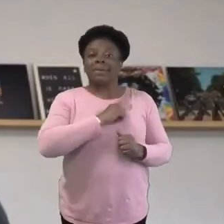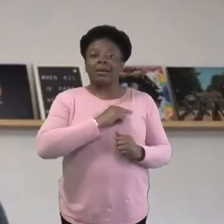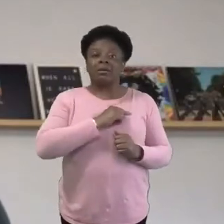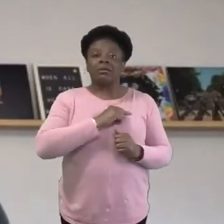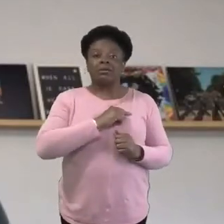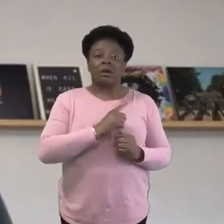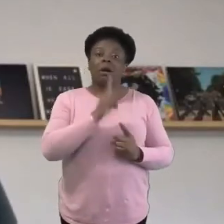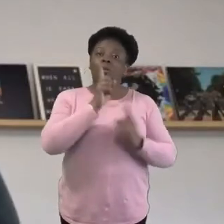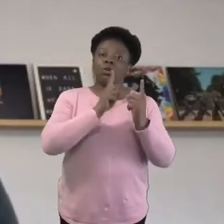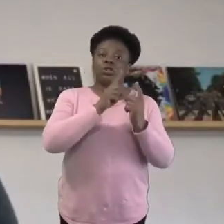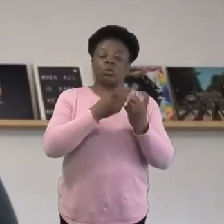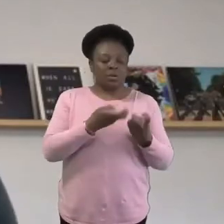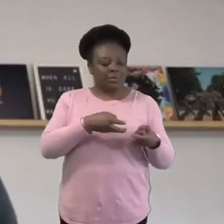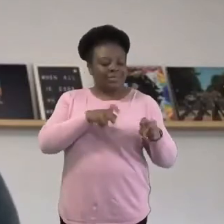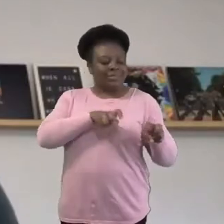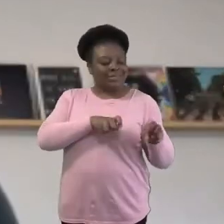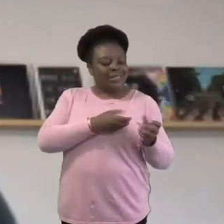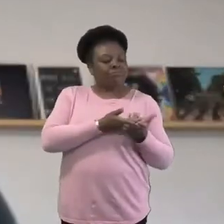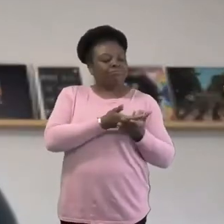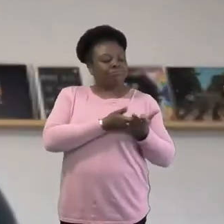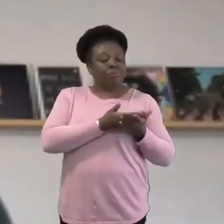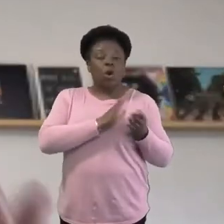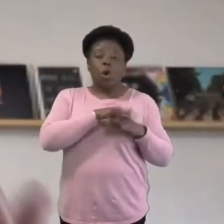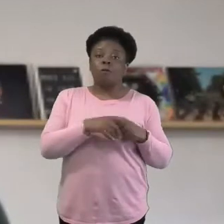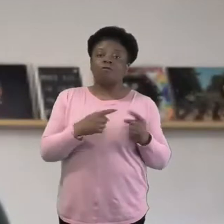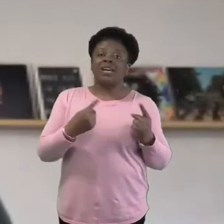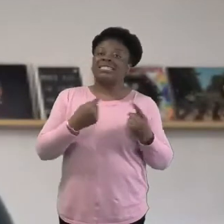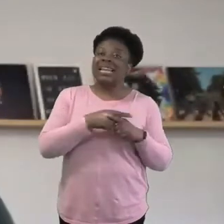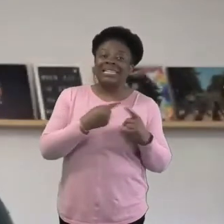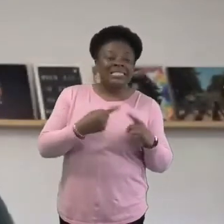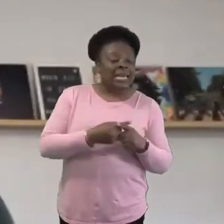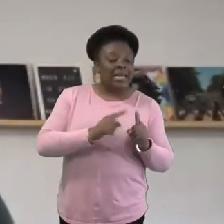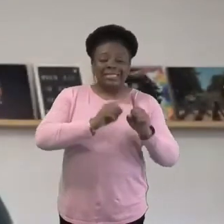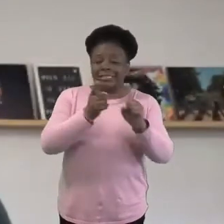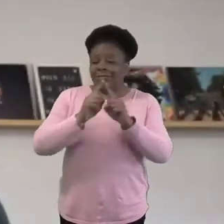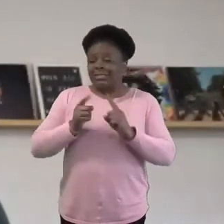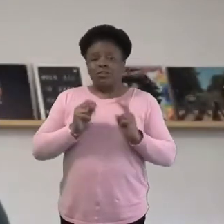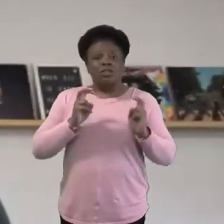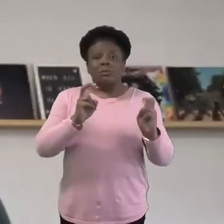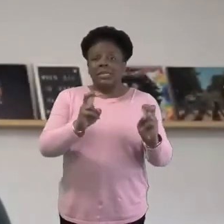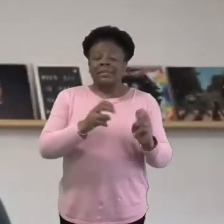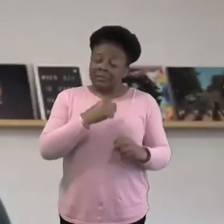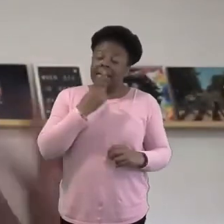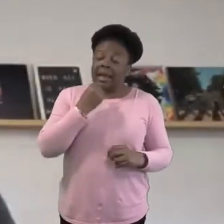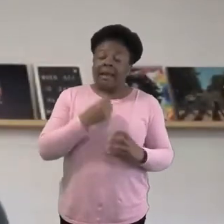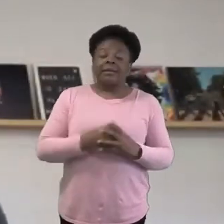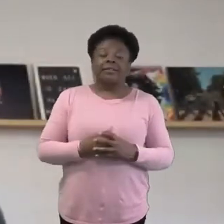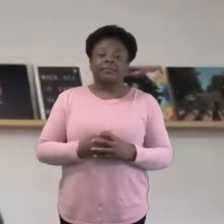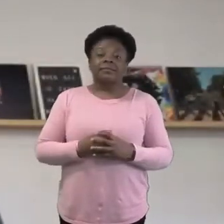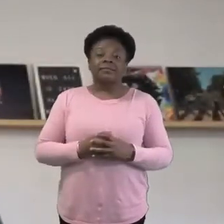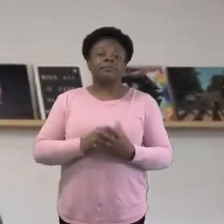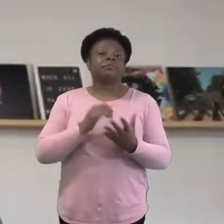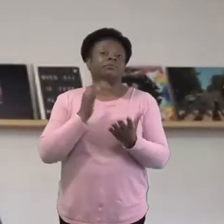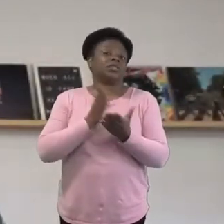in the past, perhaps I've been so caught up in trying to dictate what we discussed, trying to find the perfect question to unlock